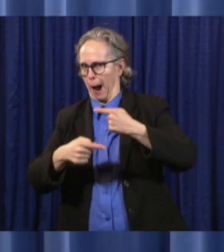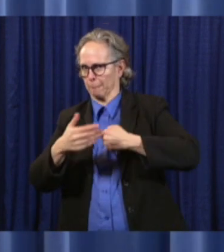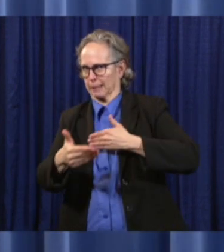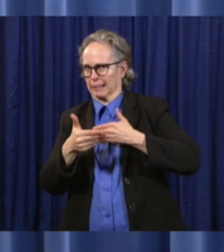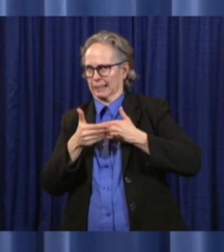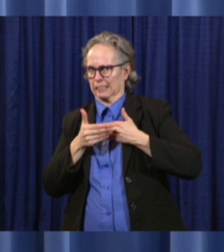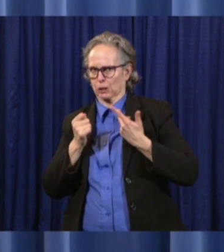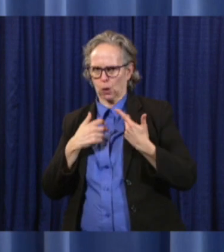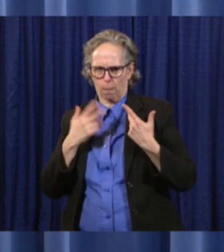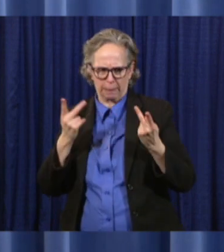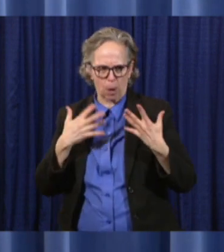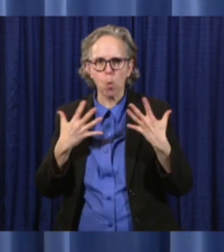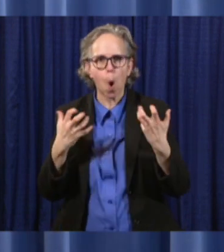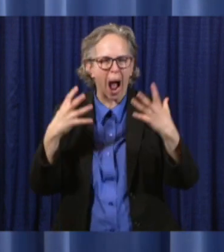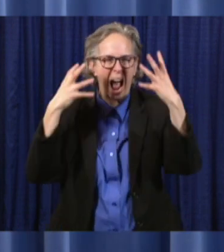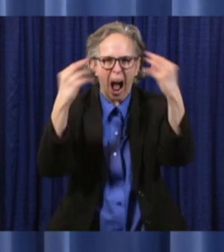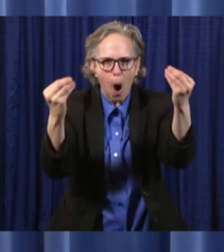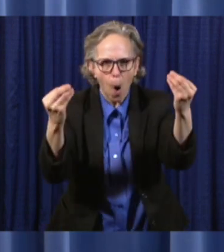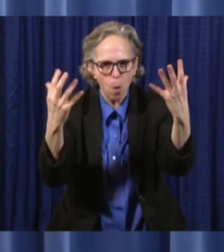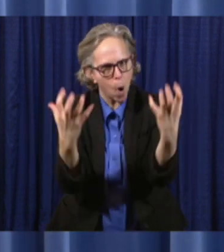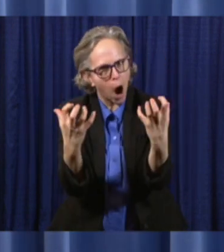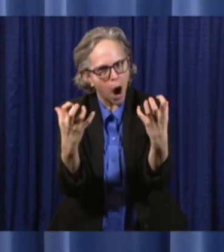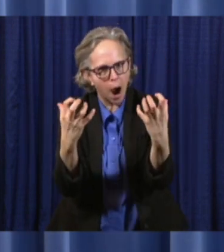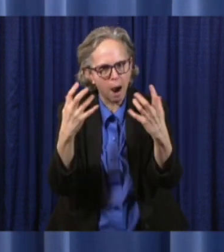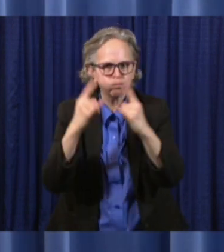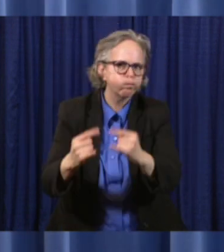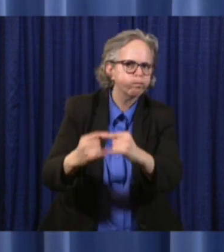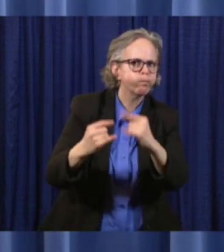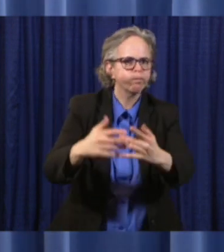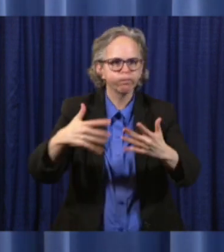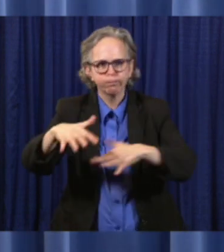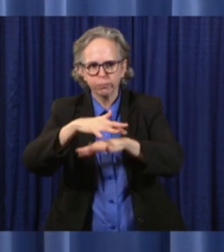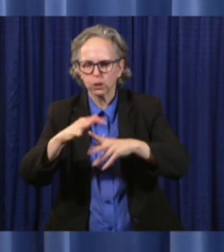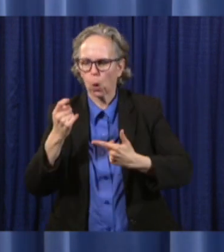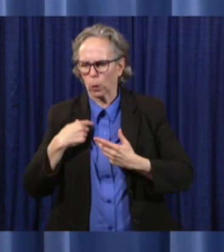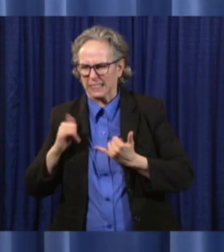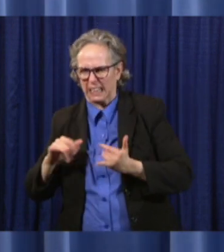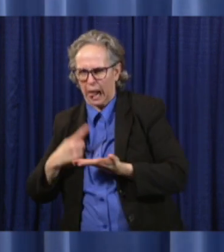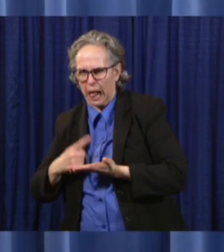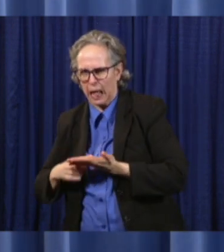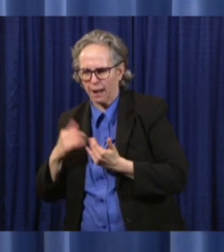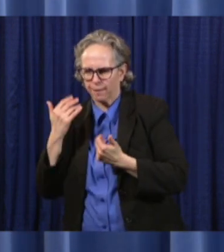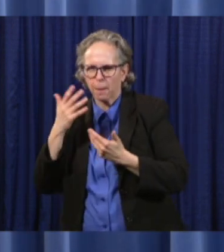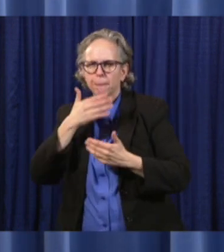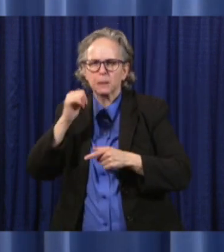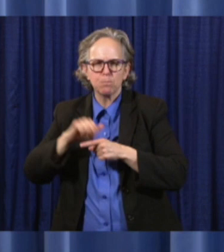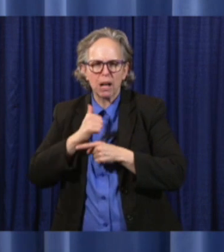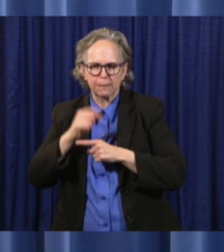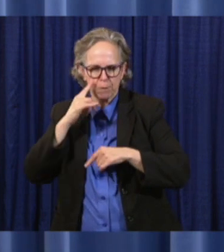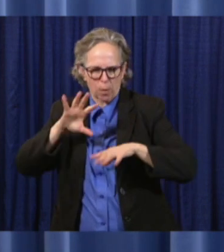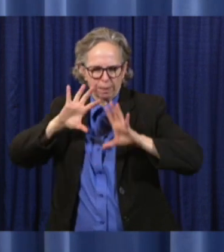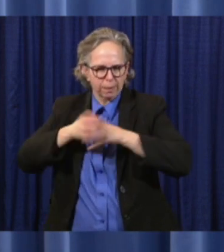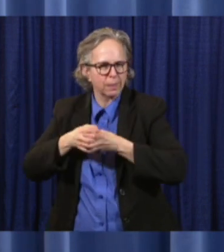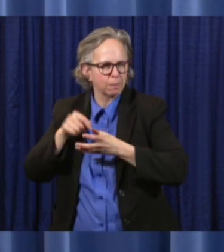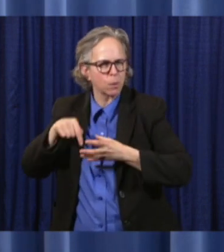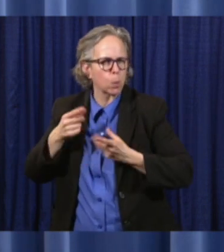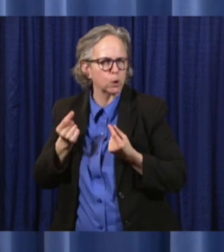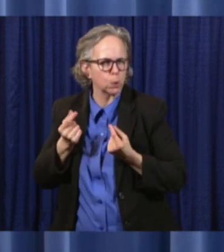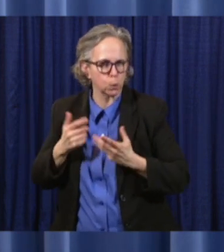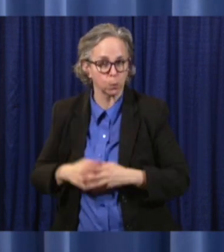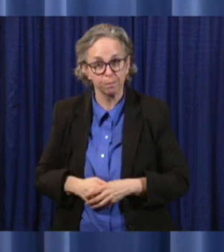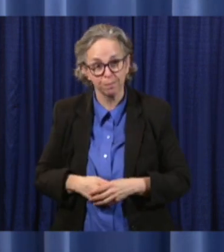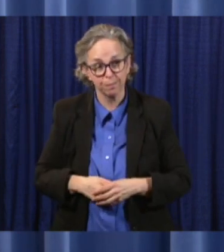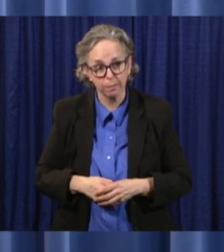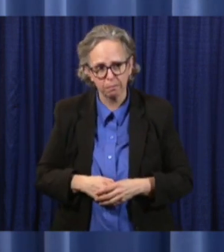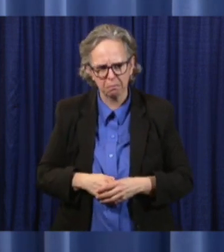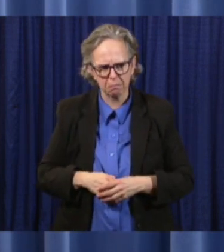get out. And so this group will be coming up with best practices. Again, we talked a little bit,